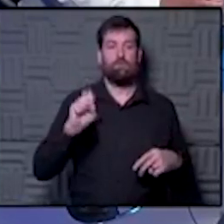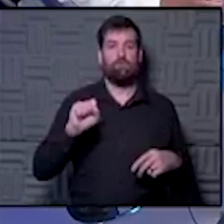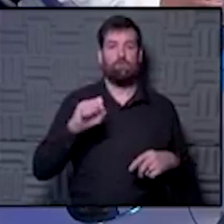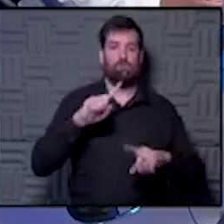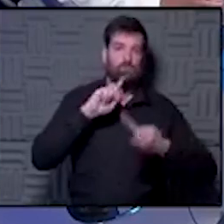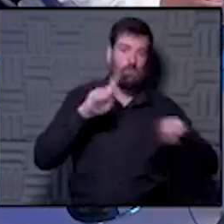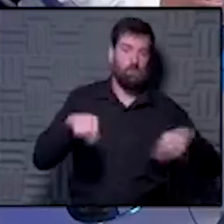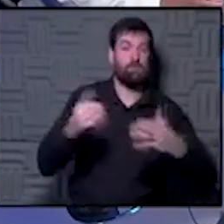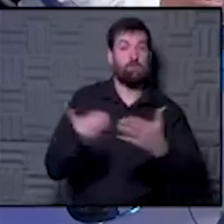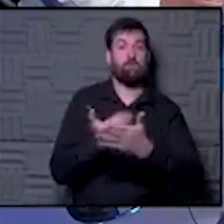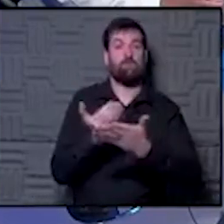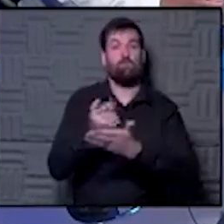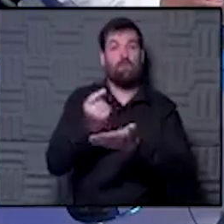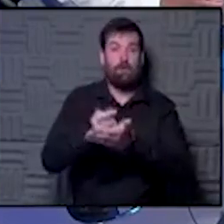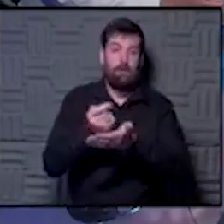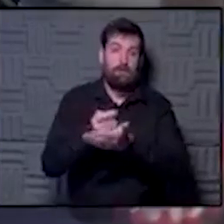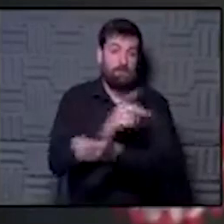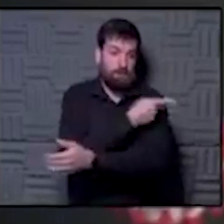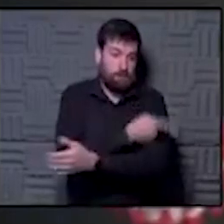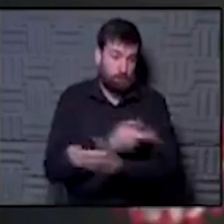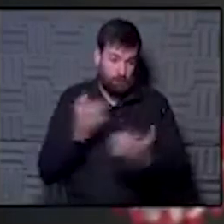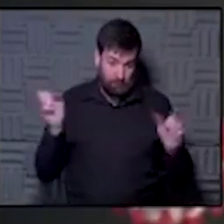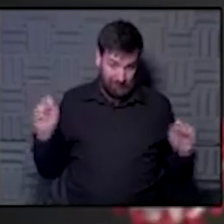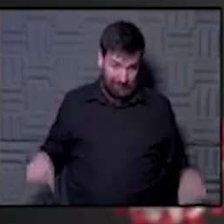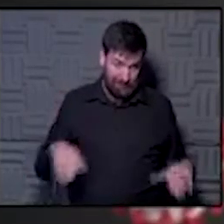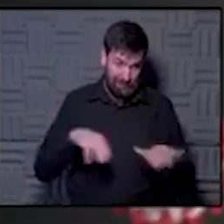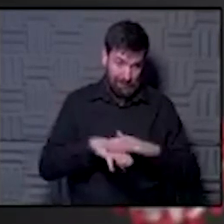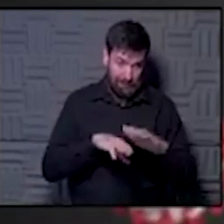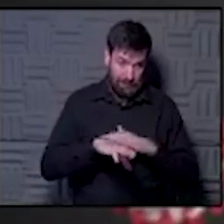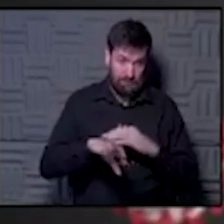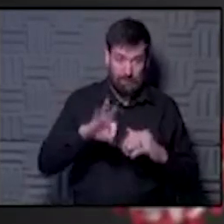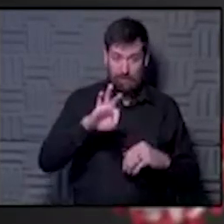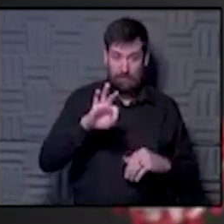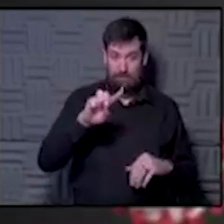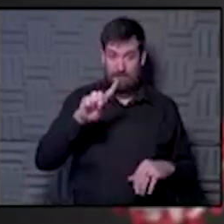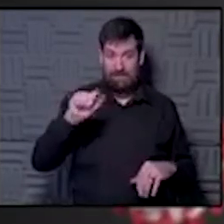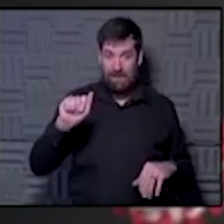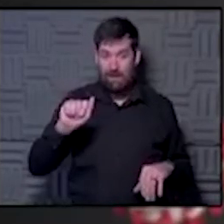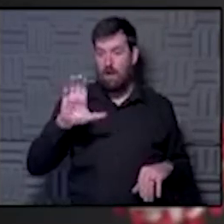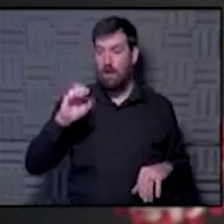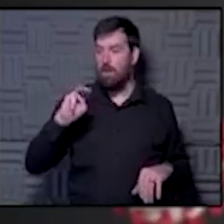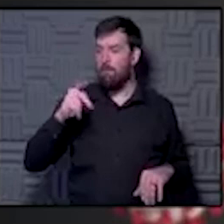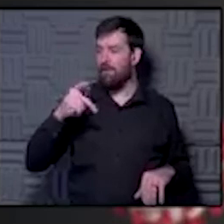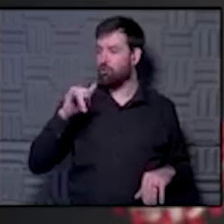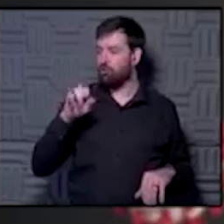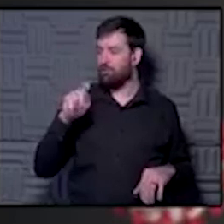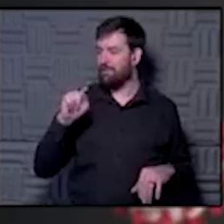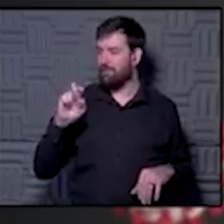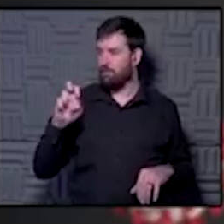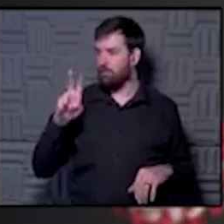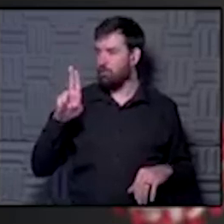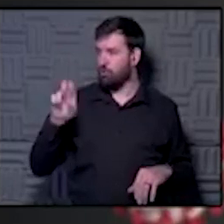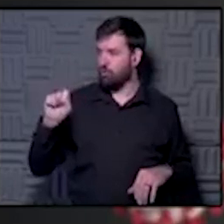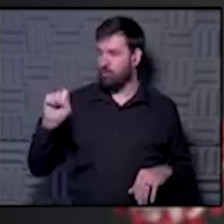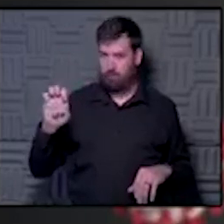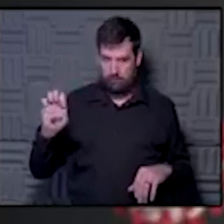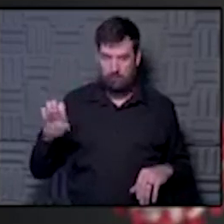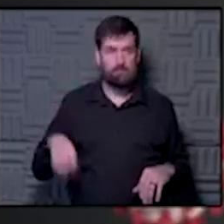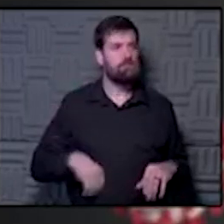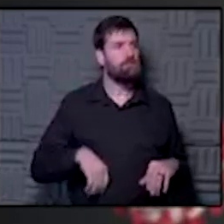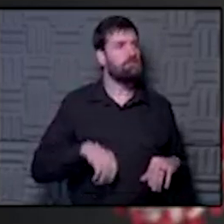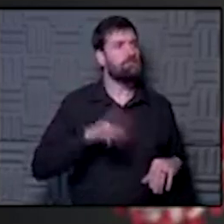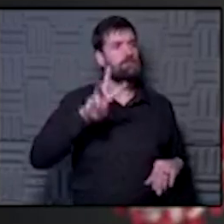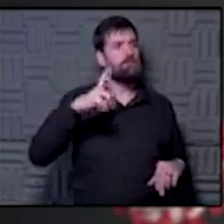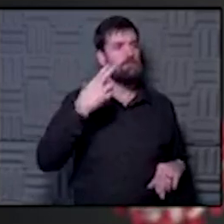emerging therapies. Will patients here get access through FDA compassionate use? Vicki also wants you to comment on a WHO